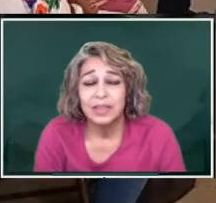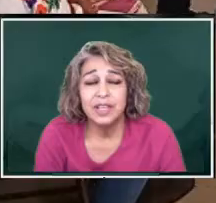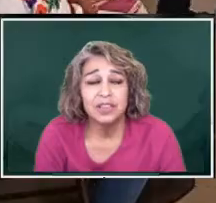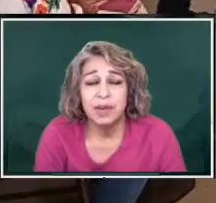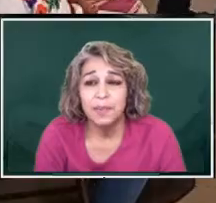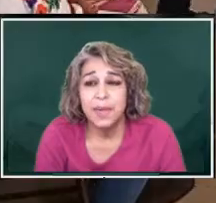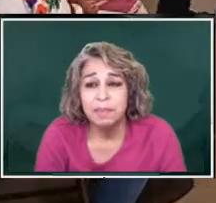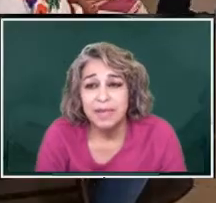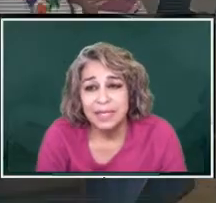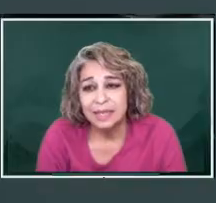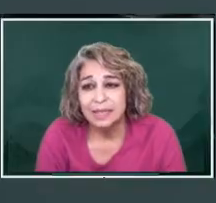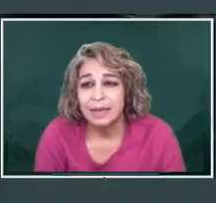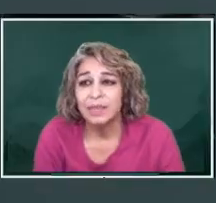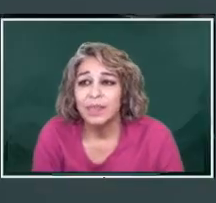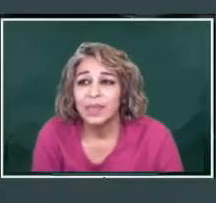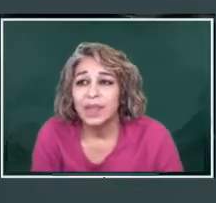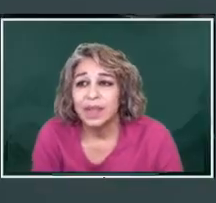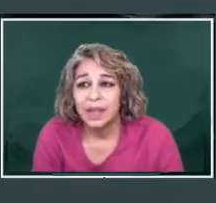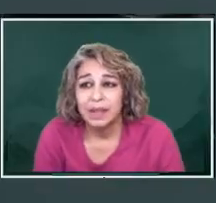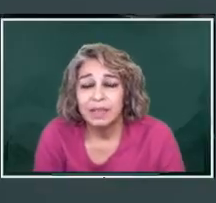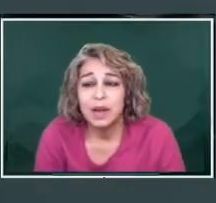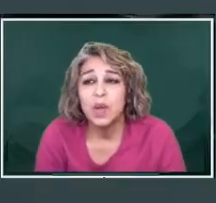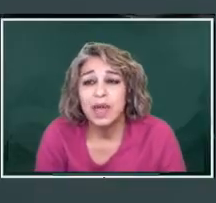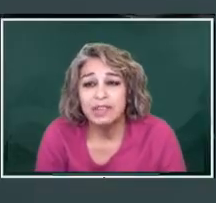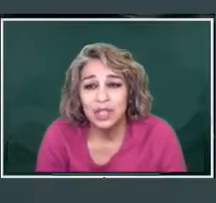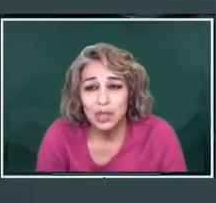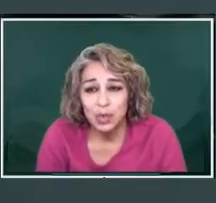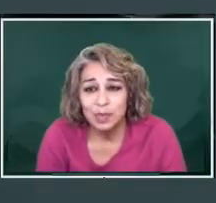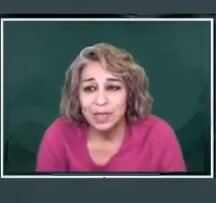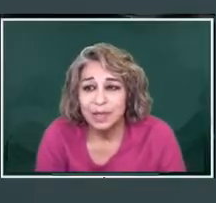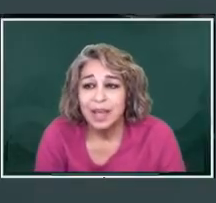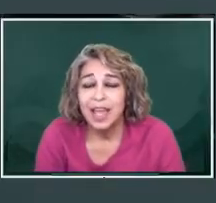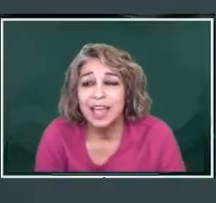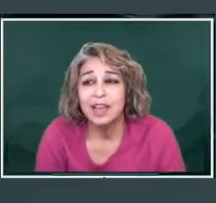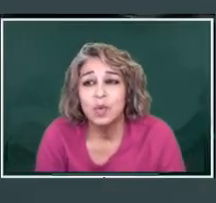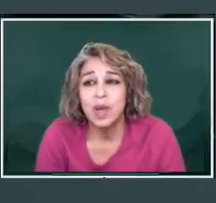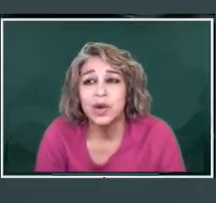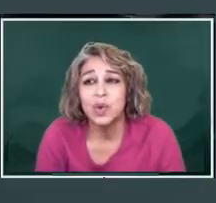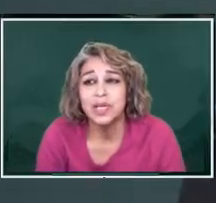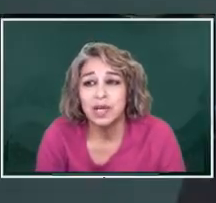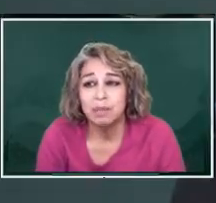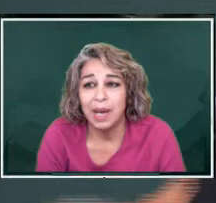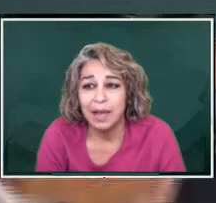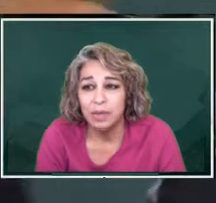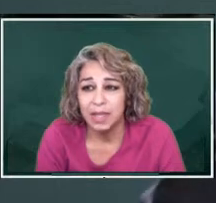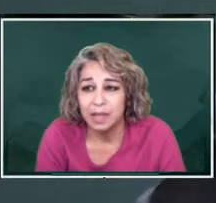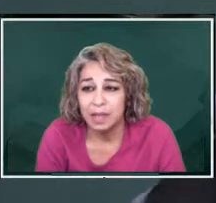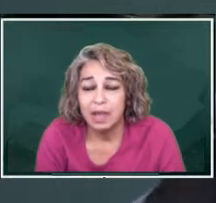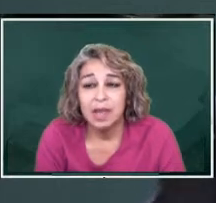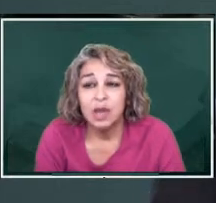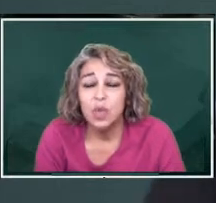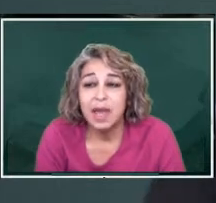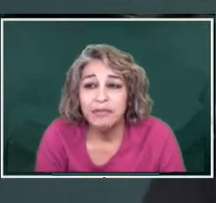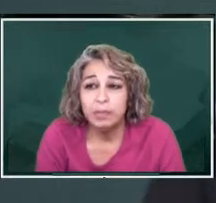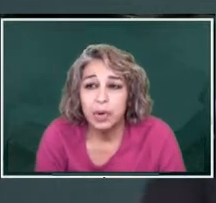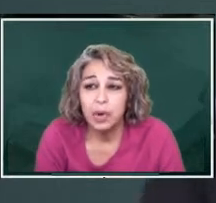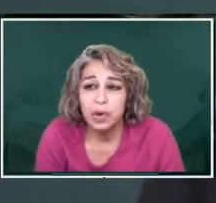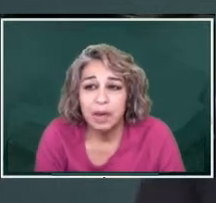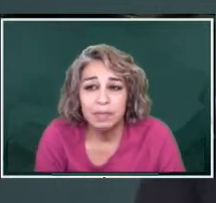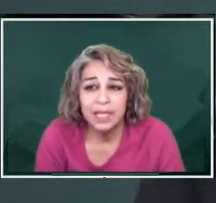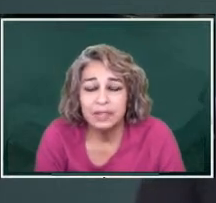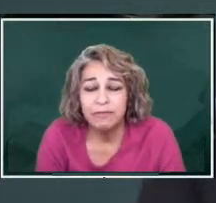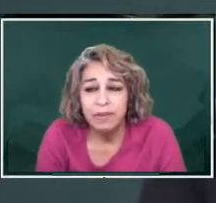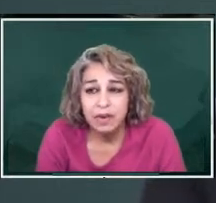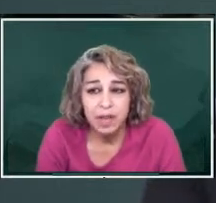These are commitments that we have assumed and that we are going to comply with. We have a